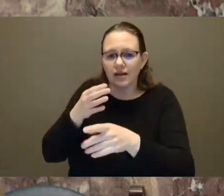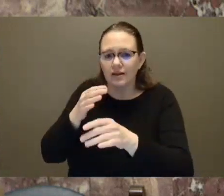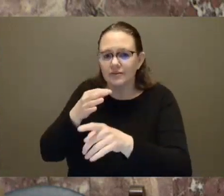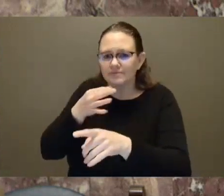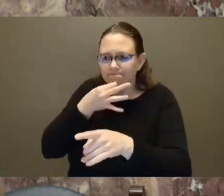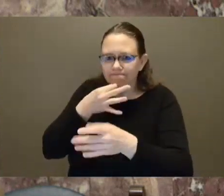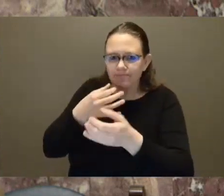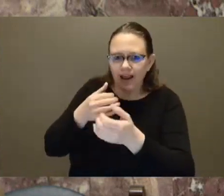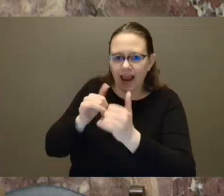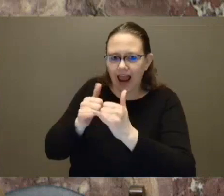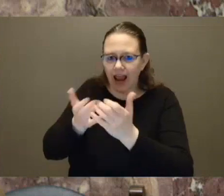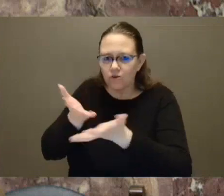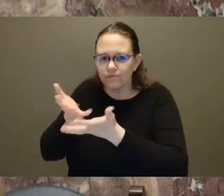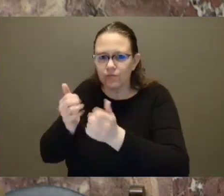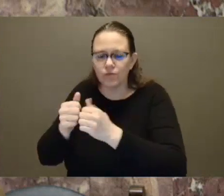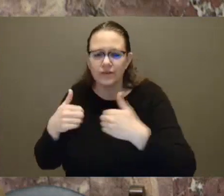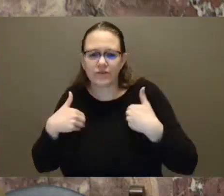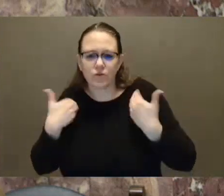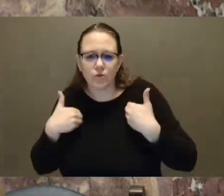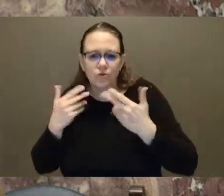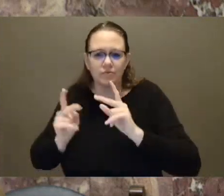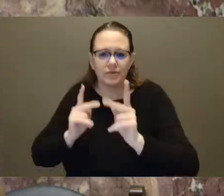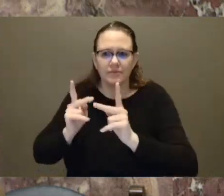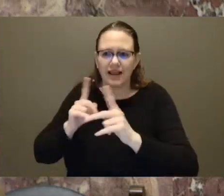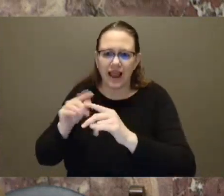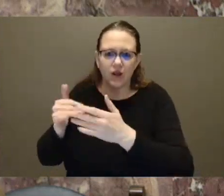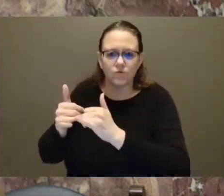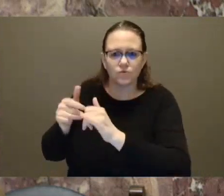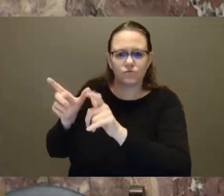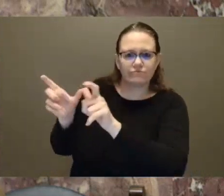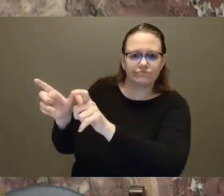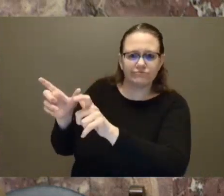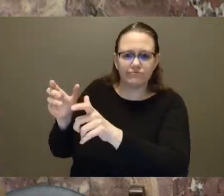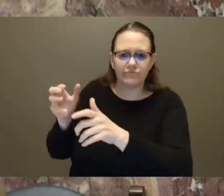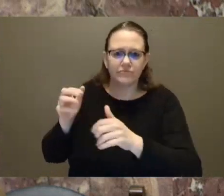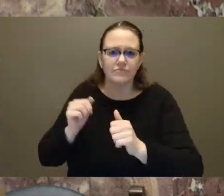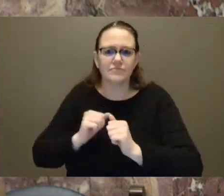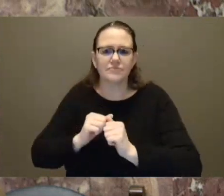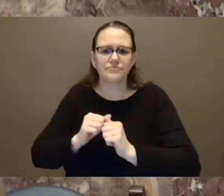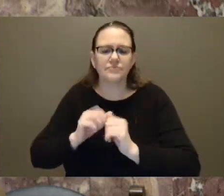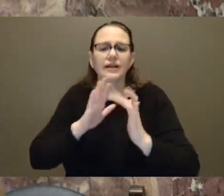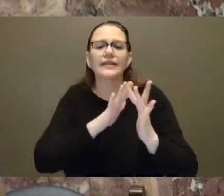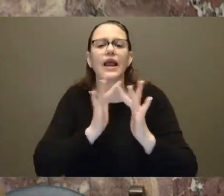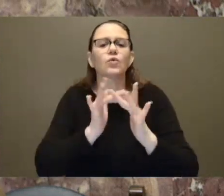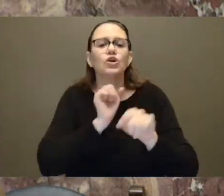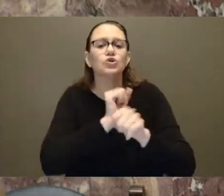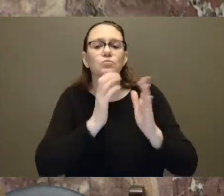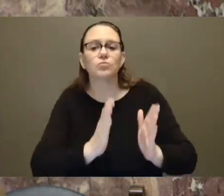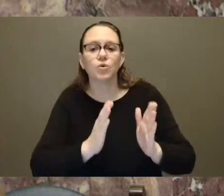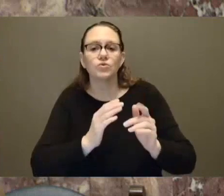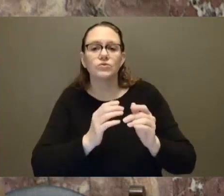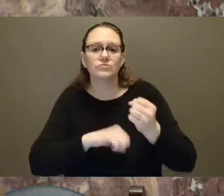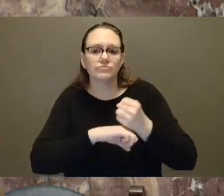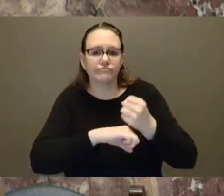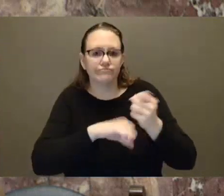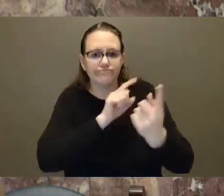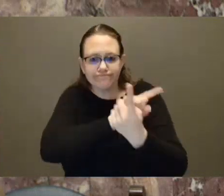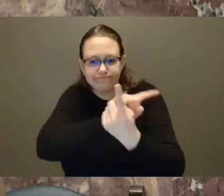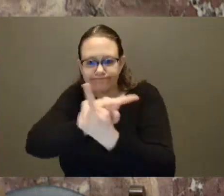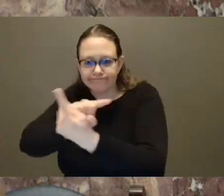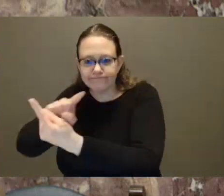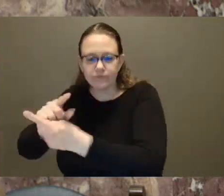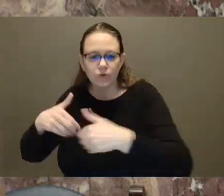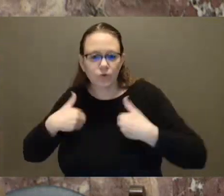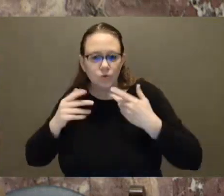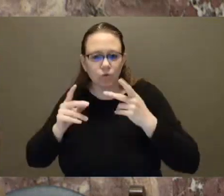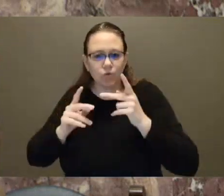outreach workers working with youth, street-entrenched youth, to try and connect them to services to try and build trust. That's the work that we have